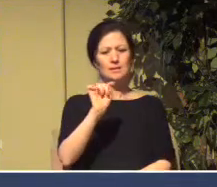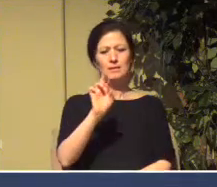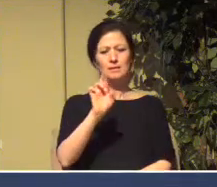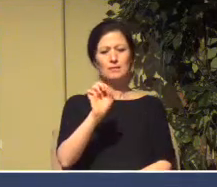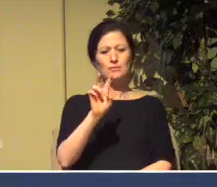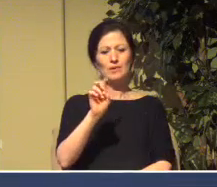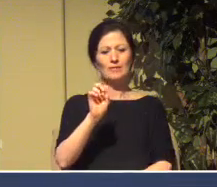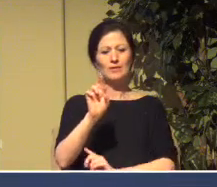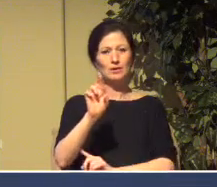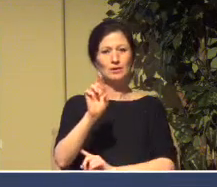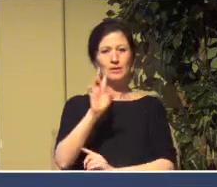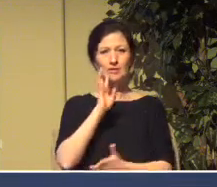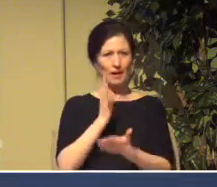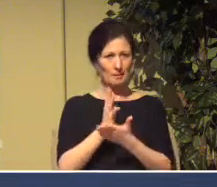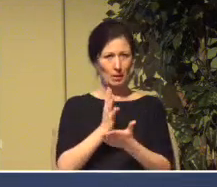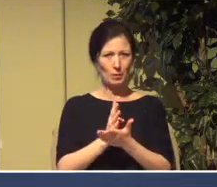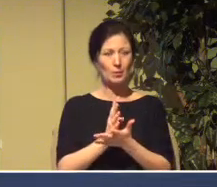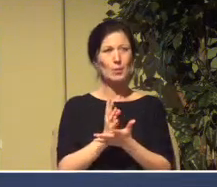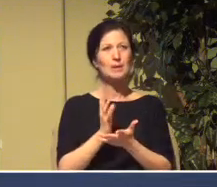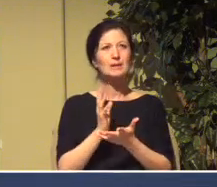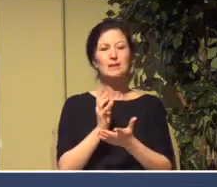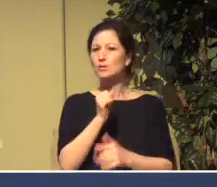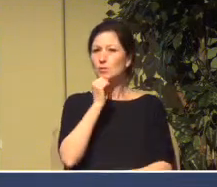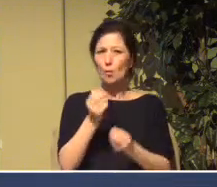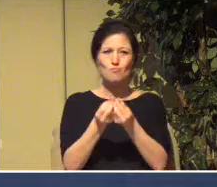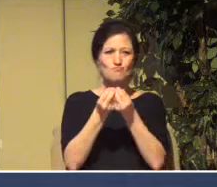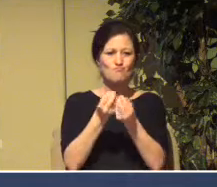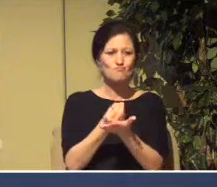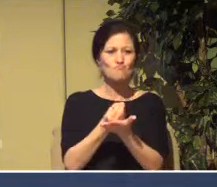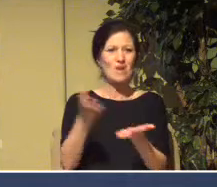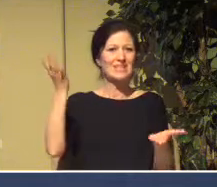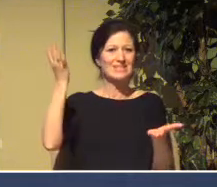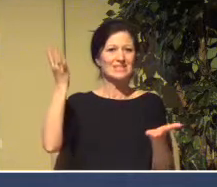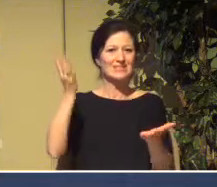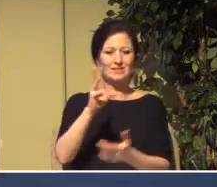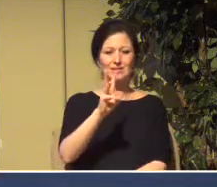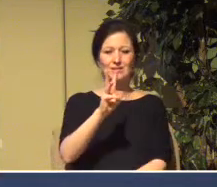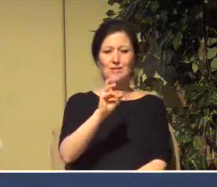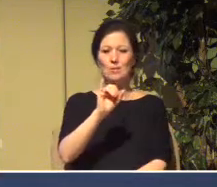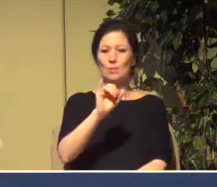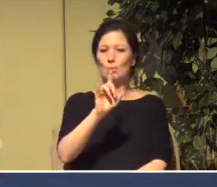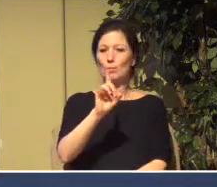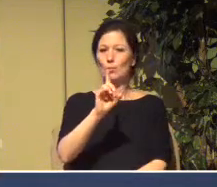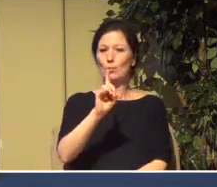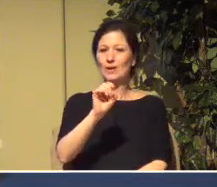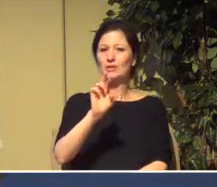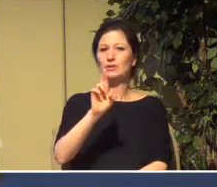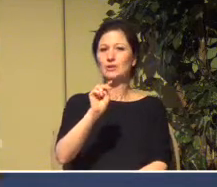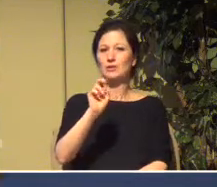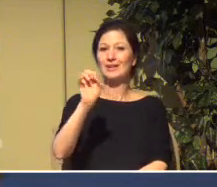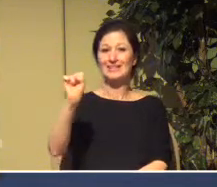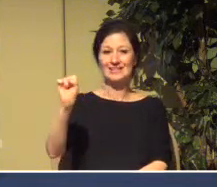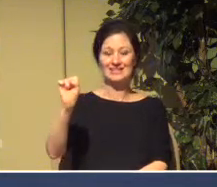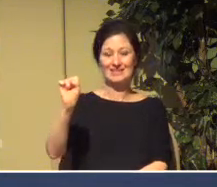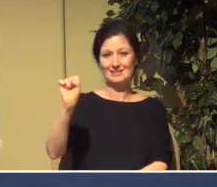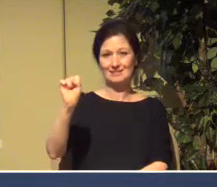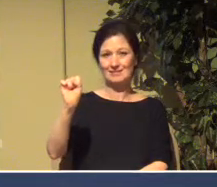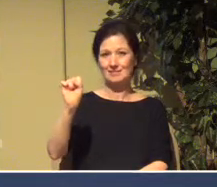about don't waste the wilderness. This is wilderness. Another way of saying it is exile. Wilderness.